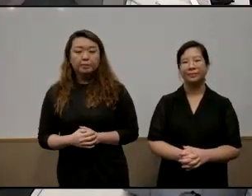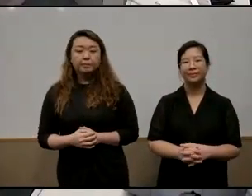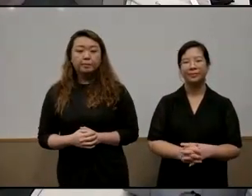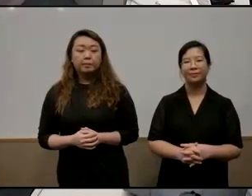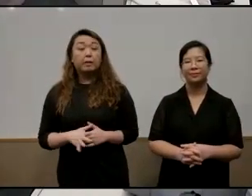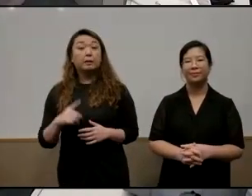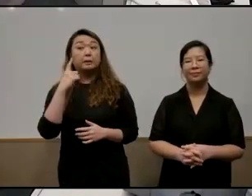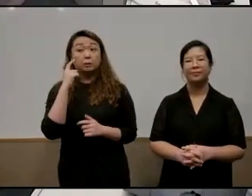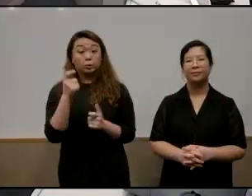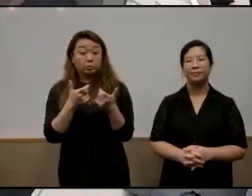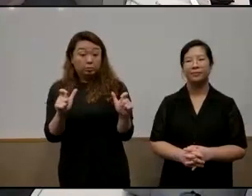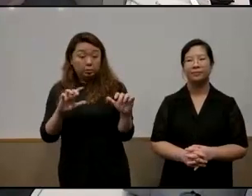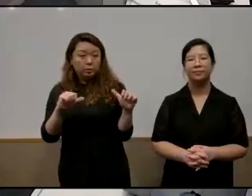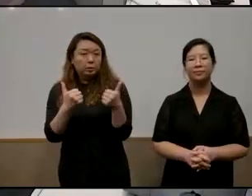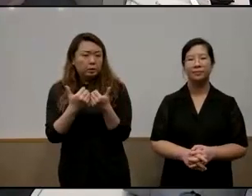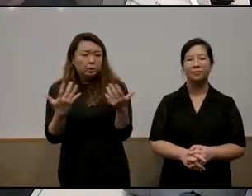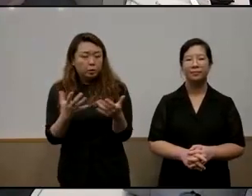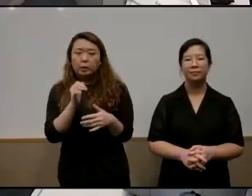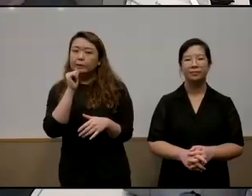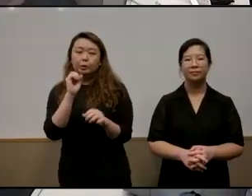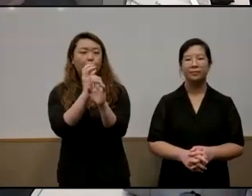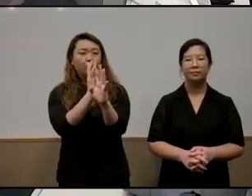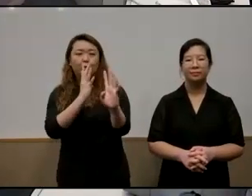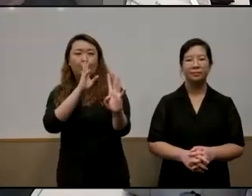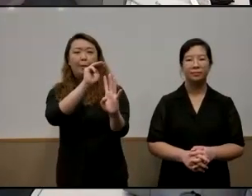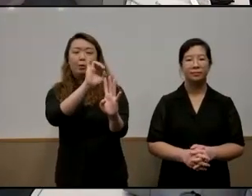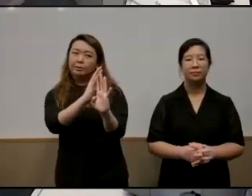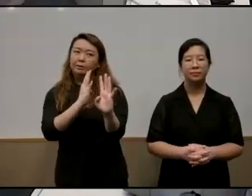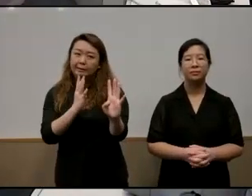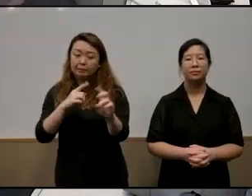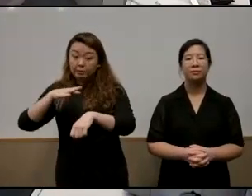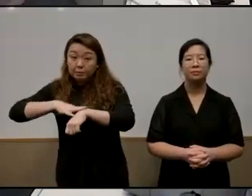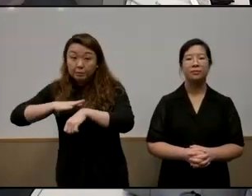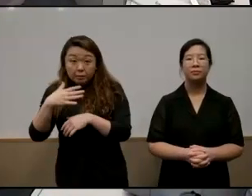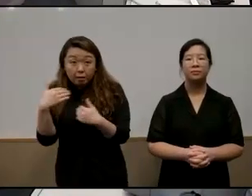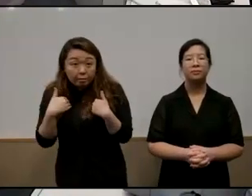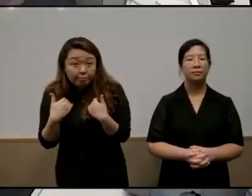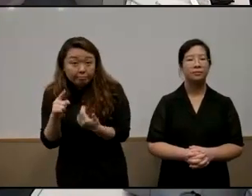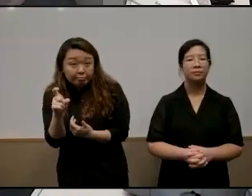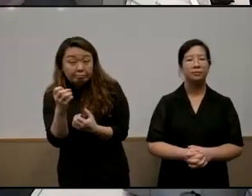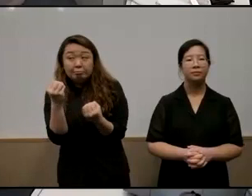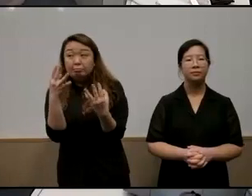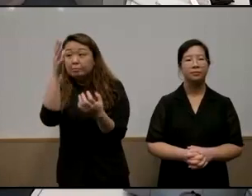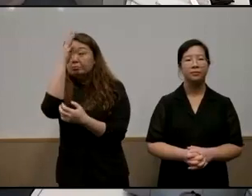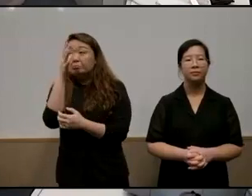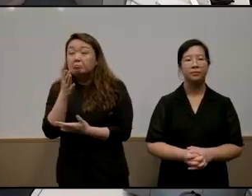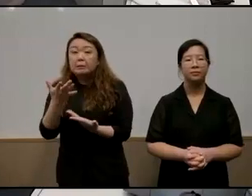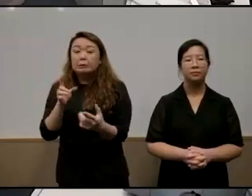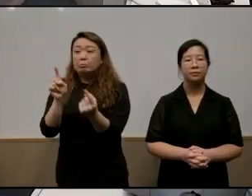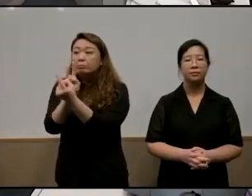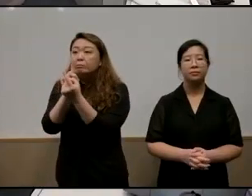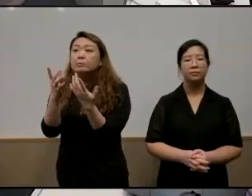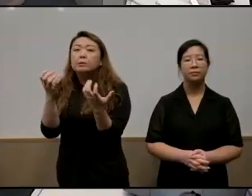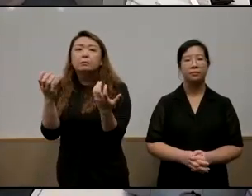i think one big challenge also is not just going up and queuing and moe is having the time as a parent many of the parents in the groups that we've been talking about